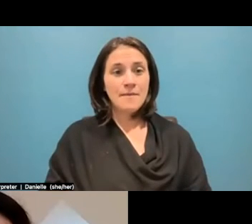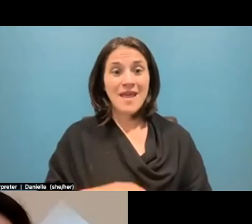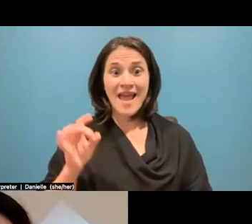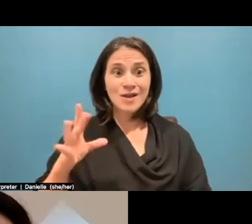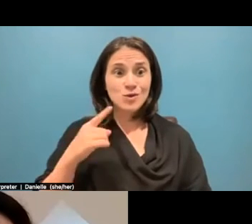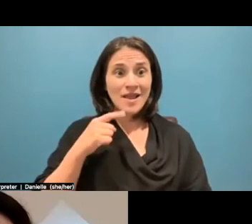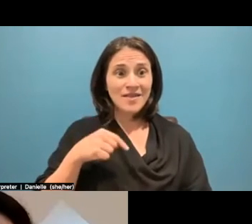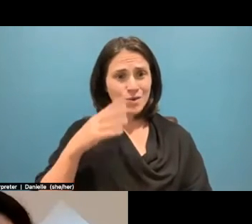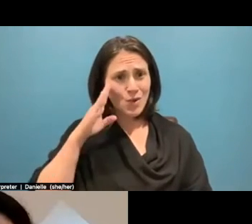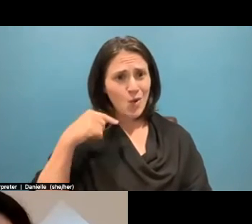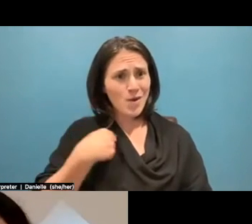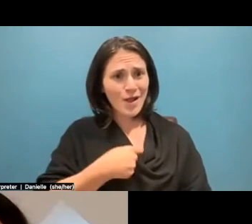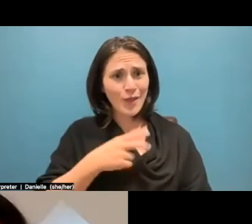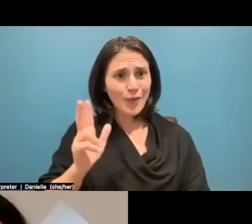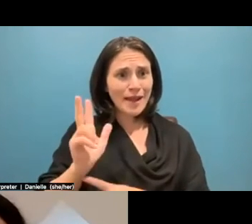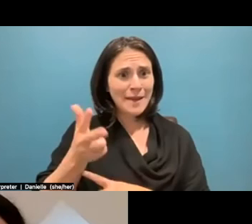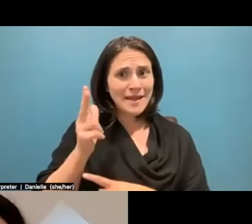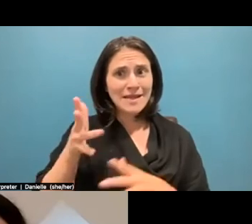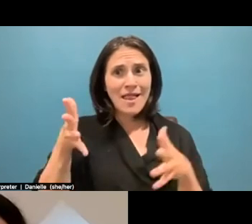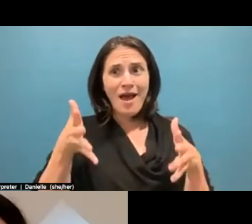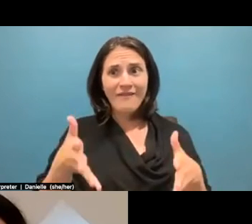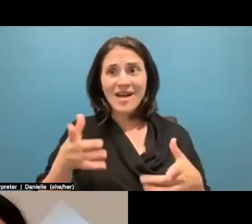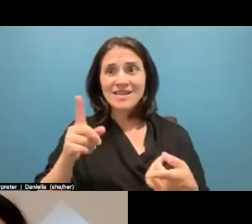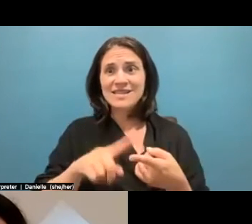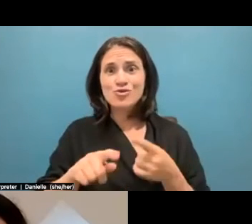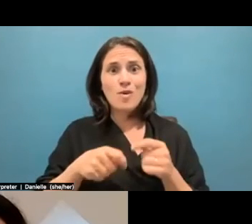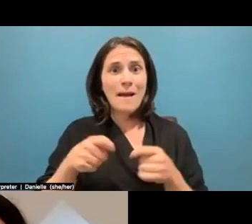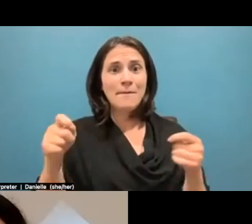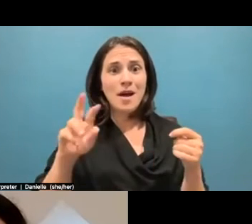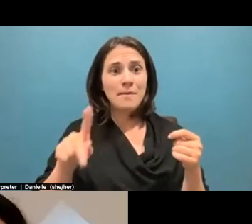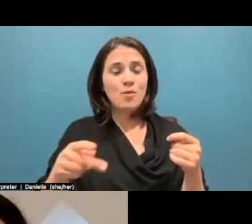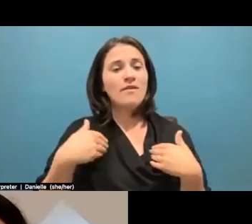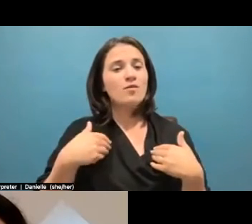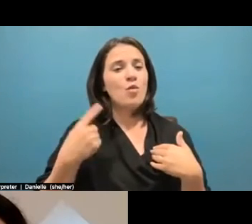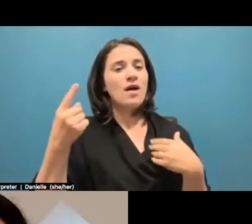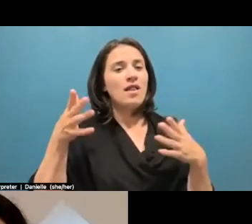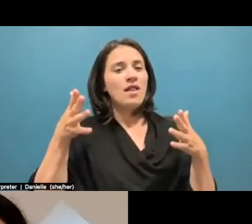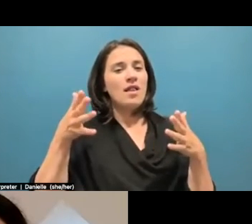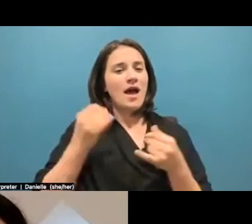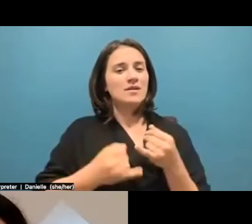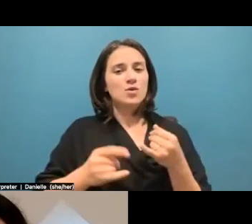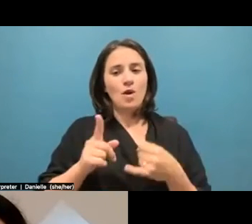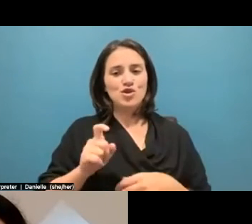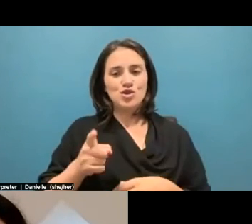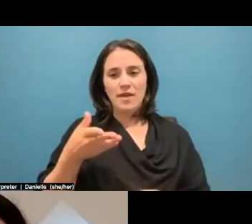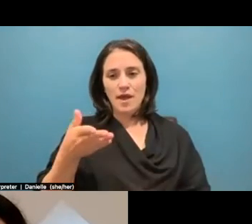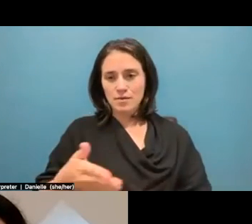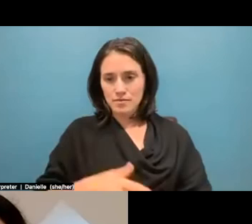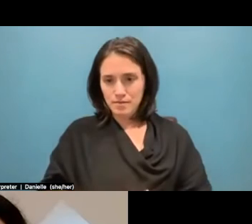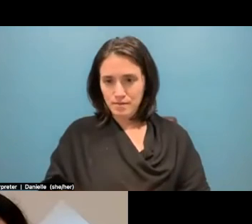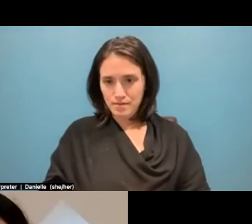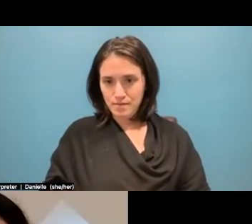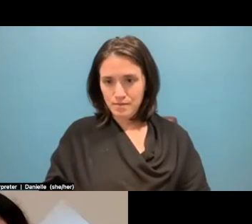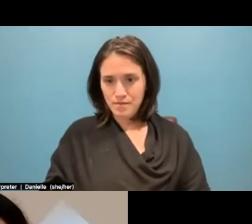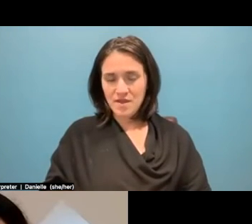this, but we're about three minutes out from, um, ending. We have one last question in the, um, Q and a, and it's from